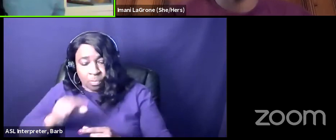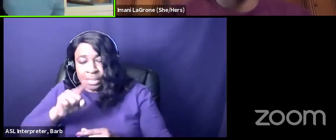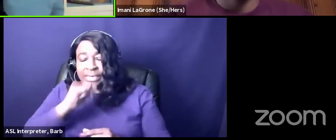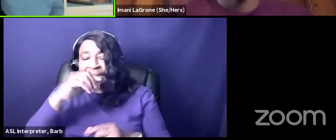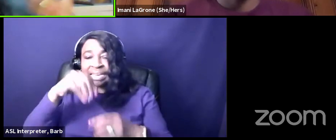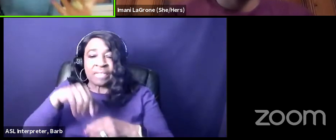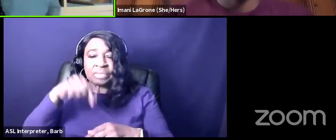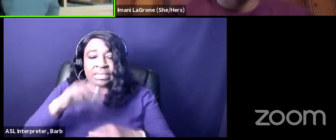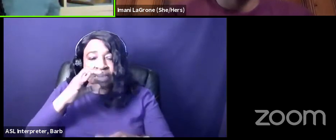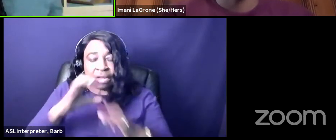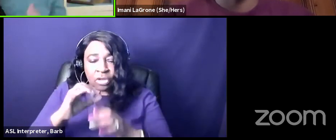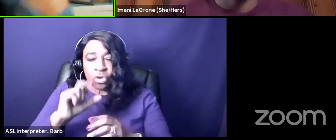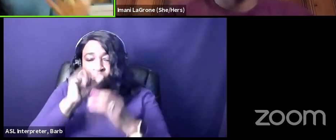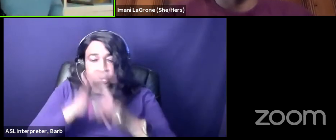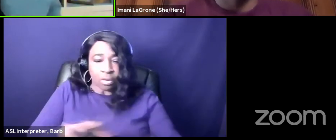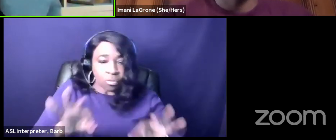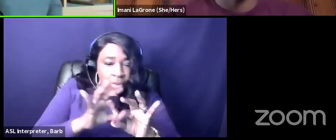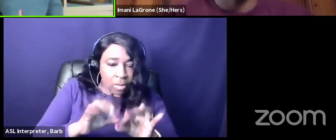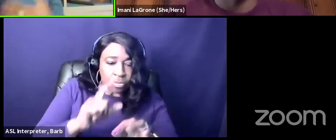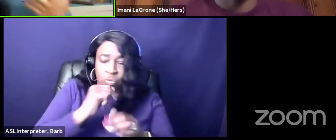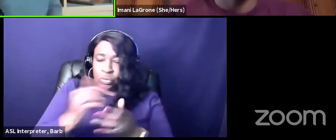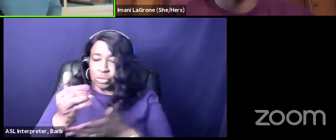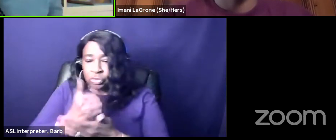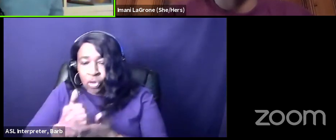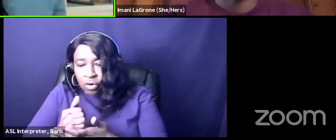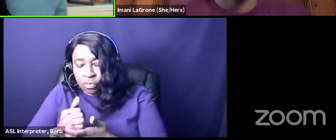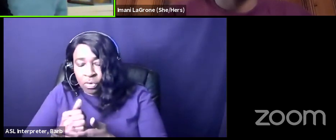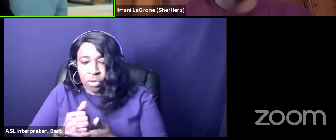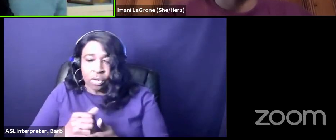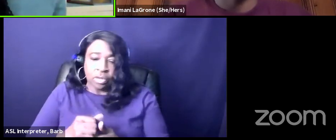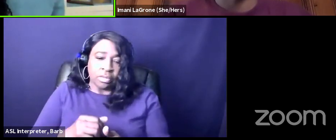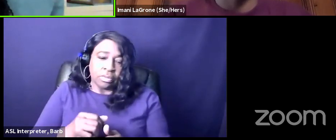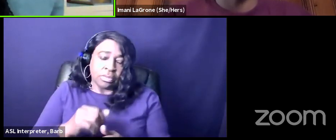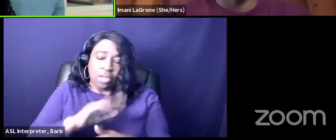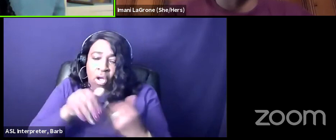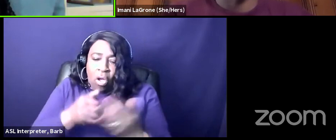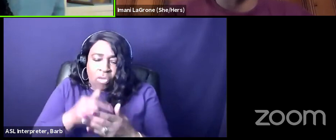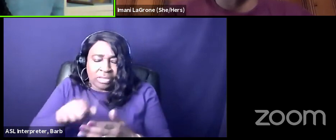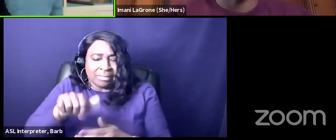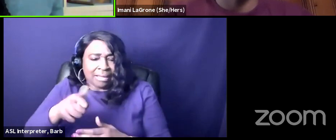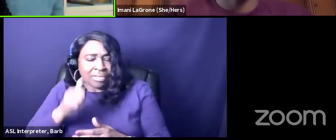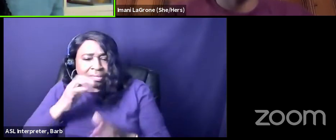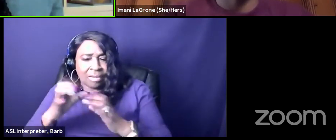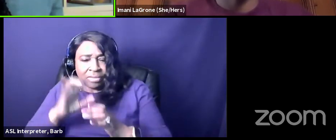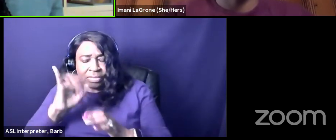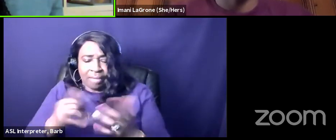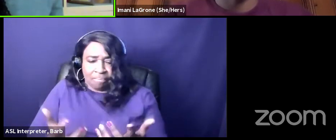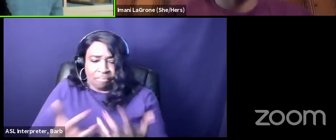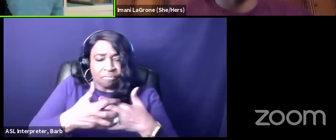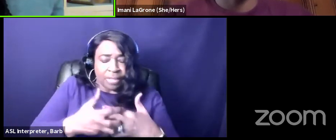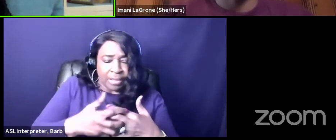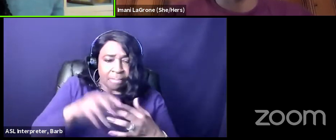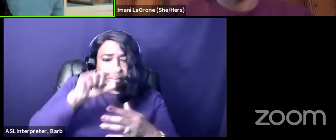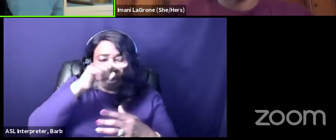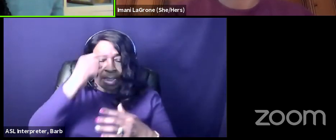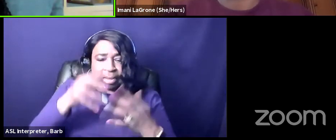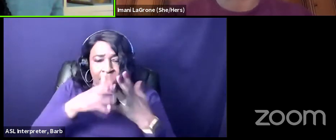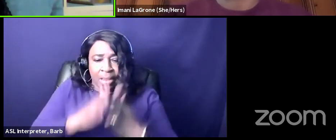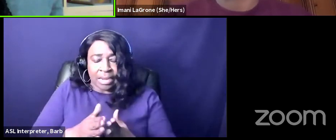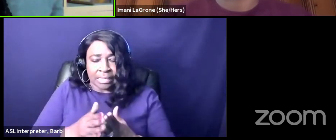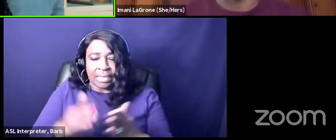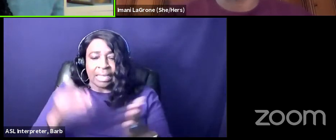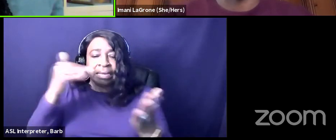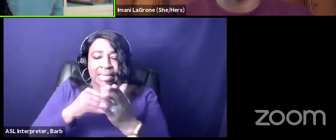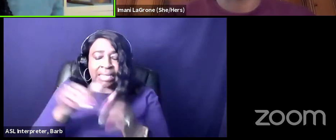of who's worthy who's deserving who's desirable and all those other conversations that sort of pit black americans against other